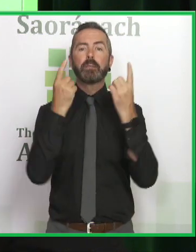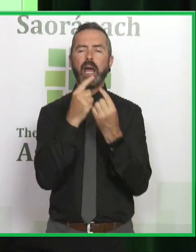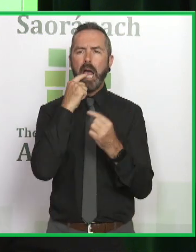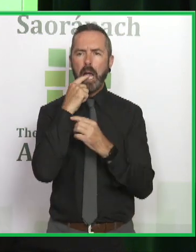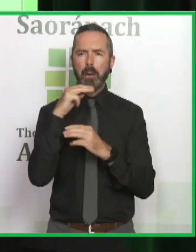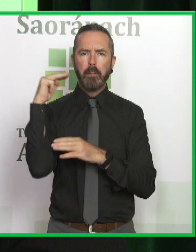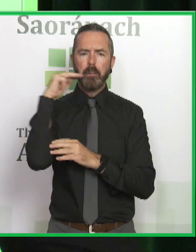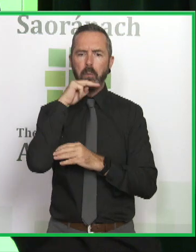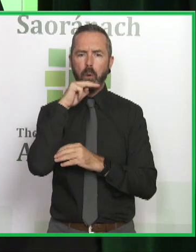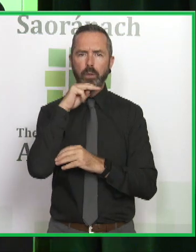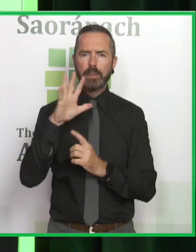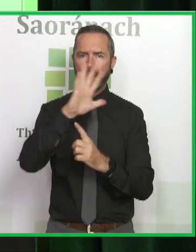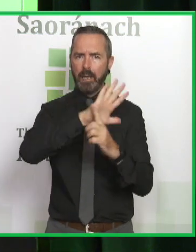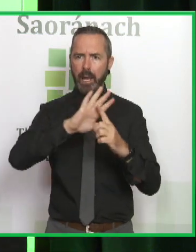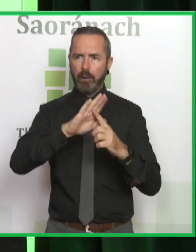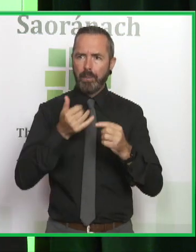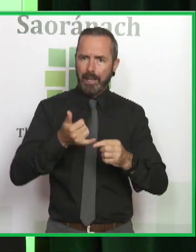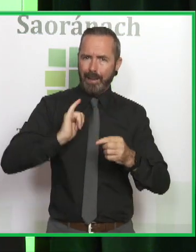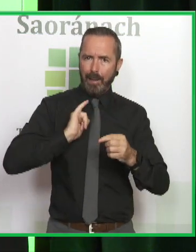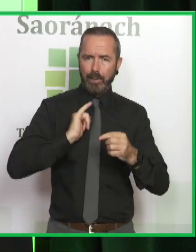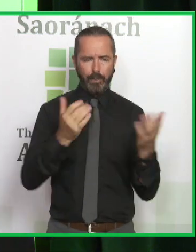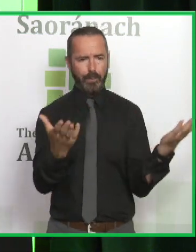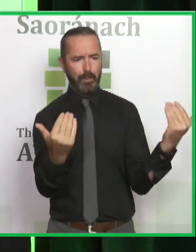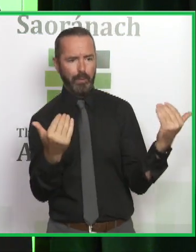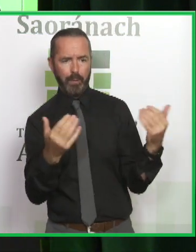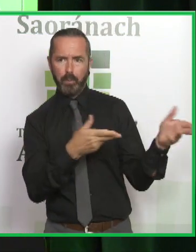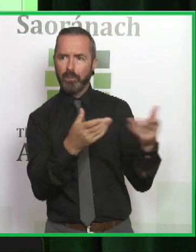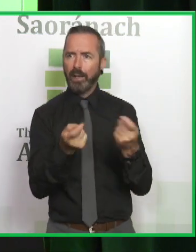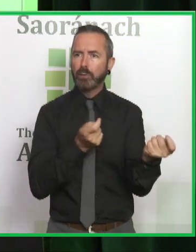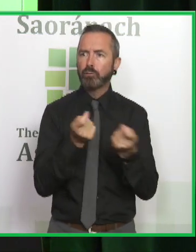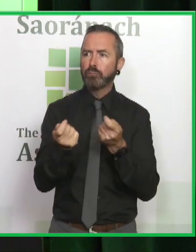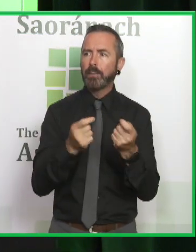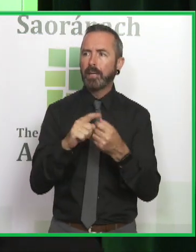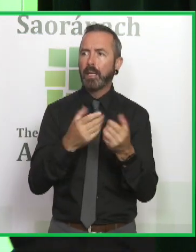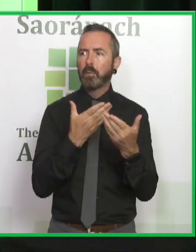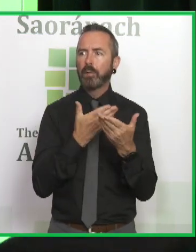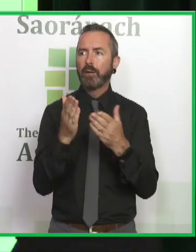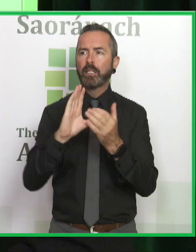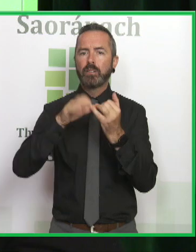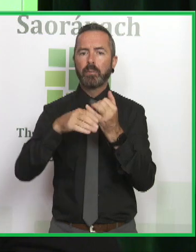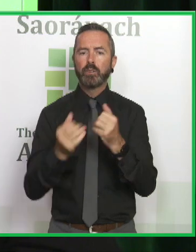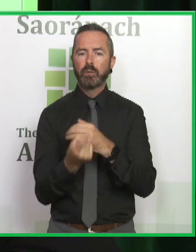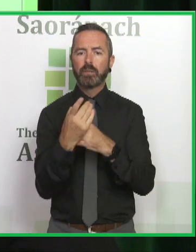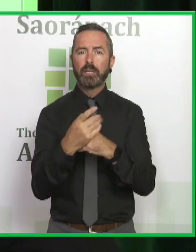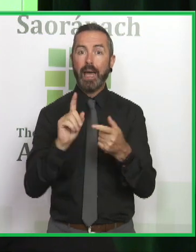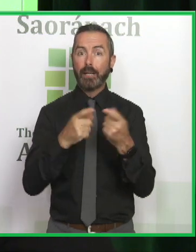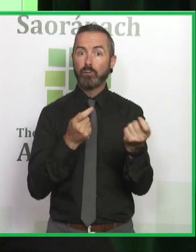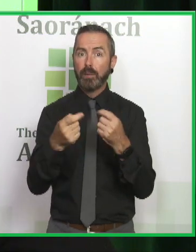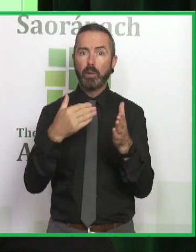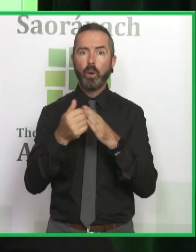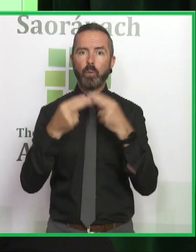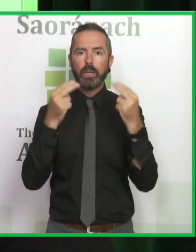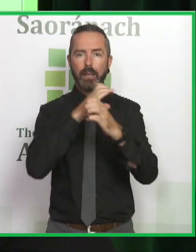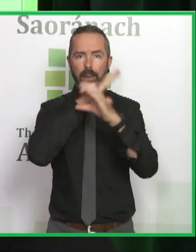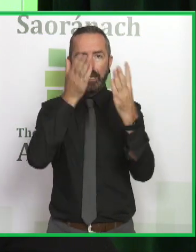really important place to be able to open the door to treatment and provide a window of opportunity. And finally, the treatment itself, we need to have clear